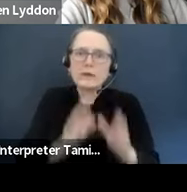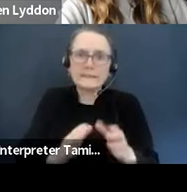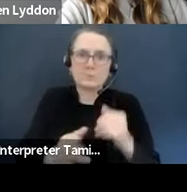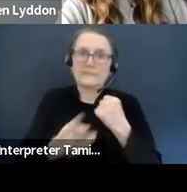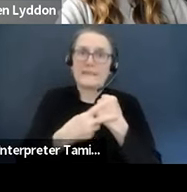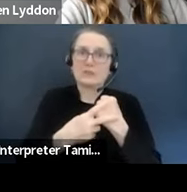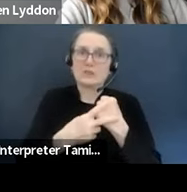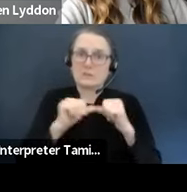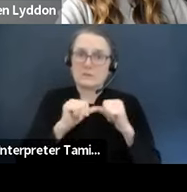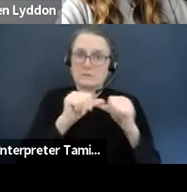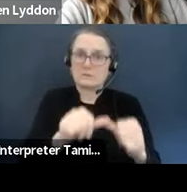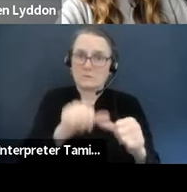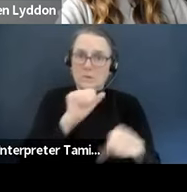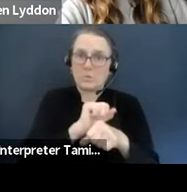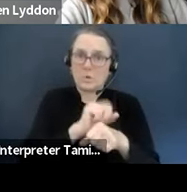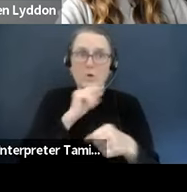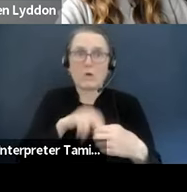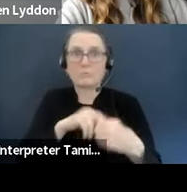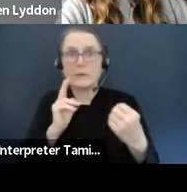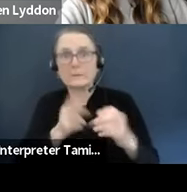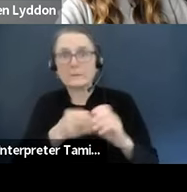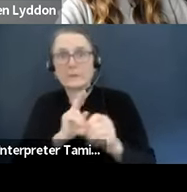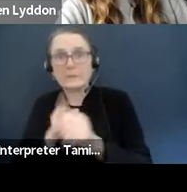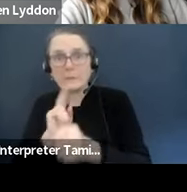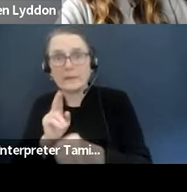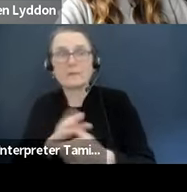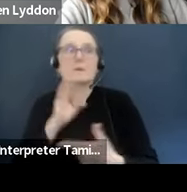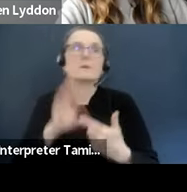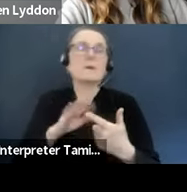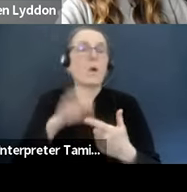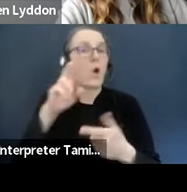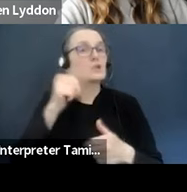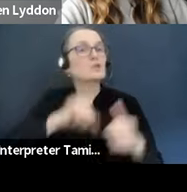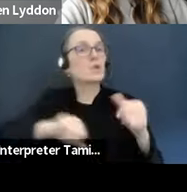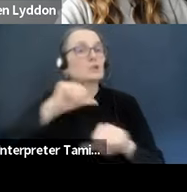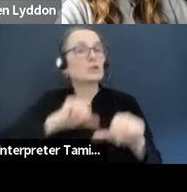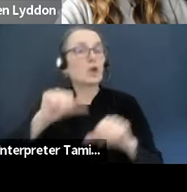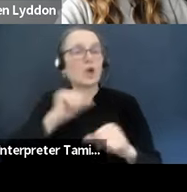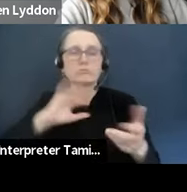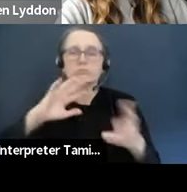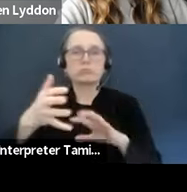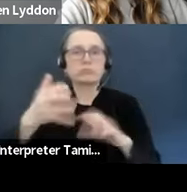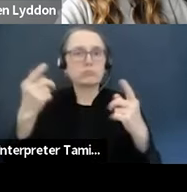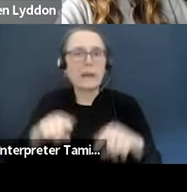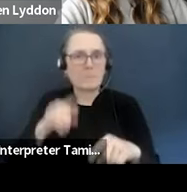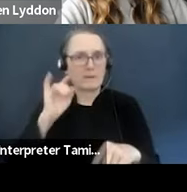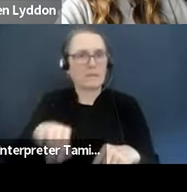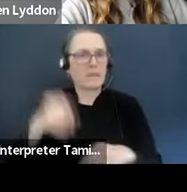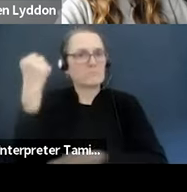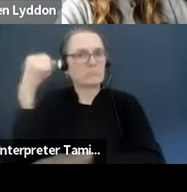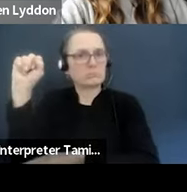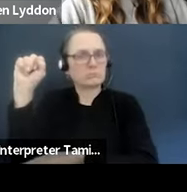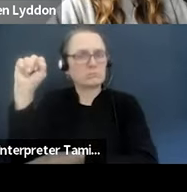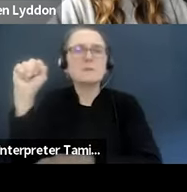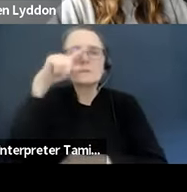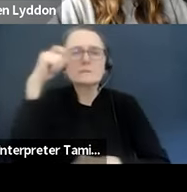uprises that happened during the summer of 2020. And I think having, like, just